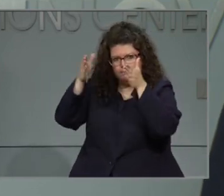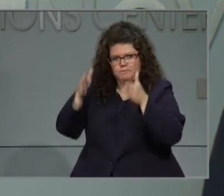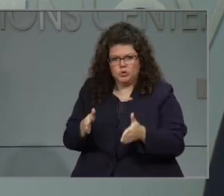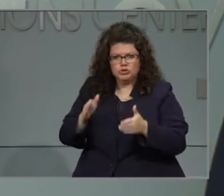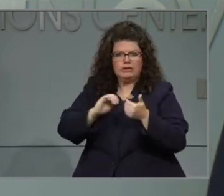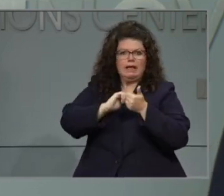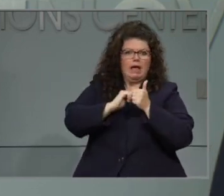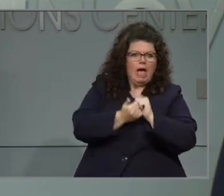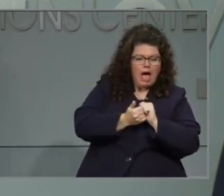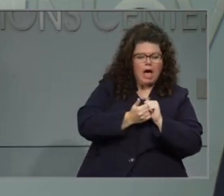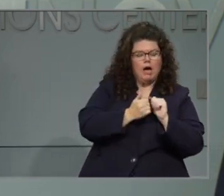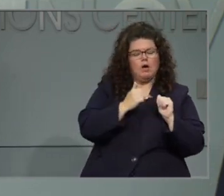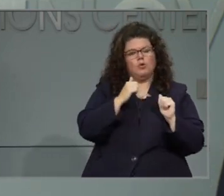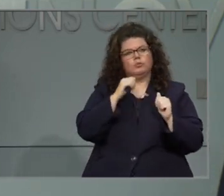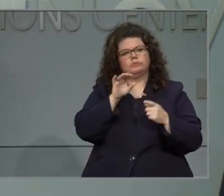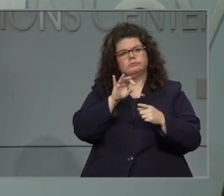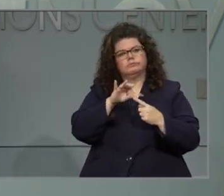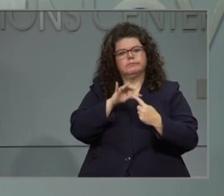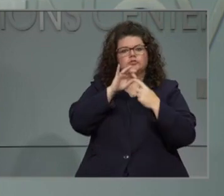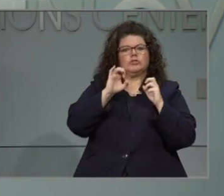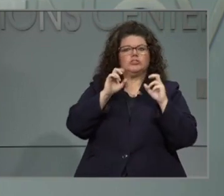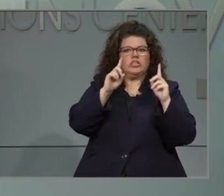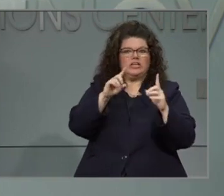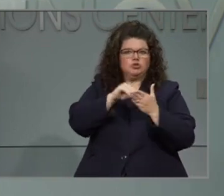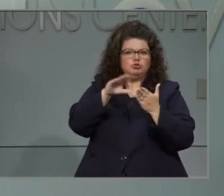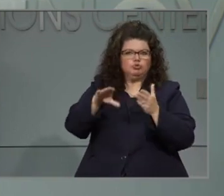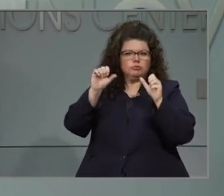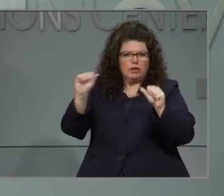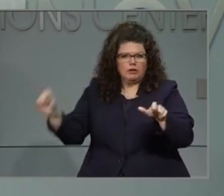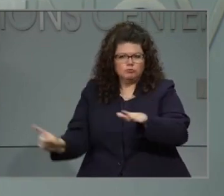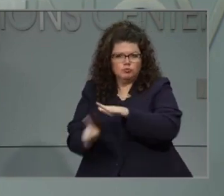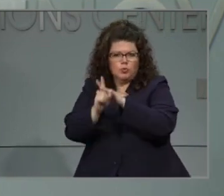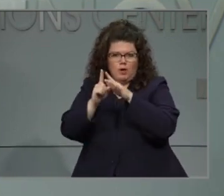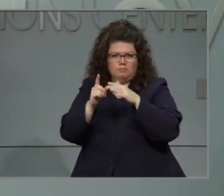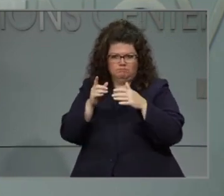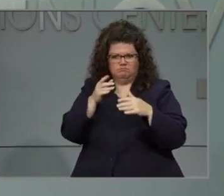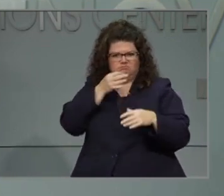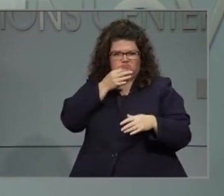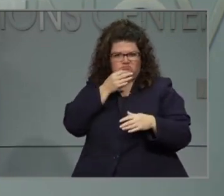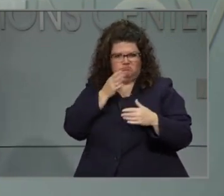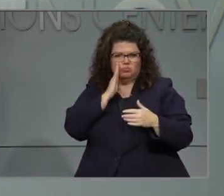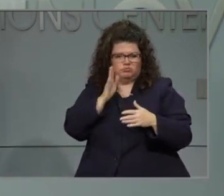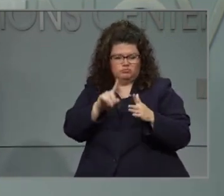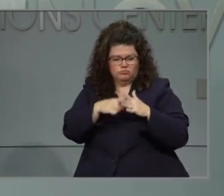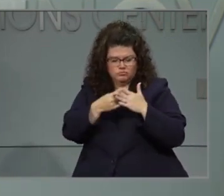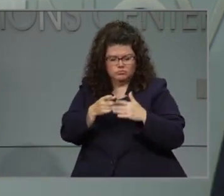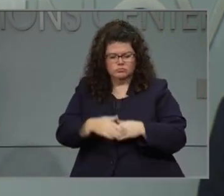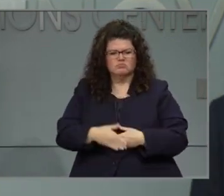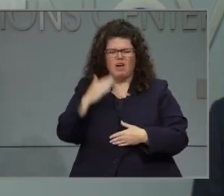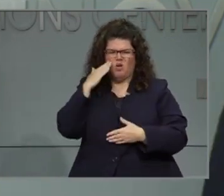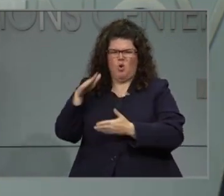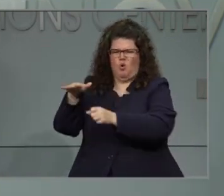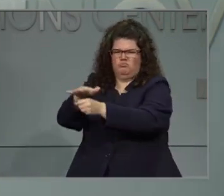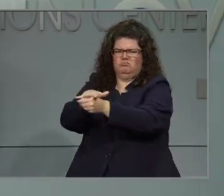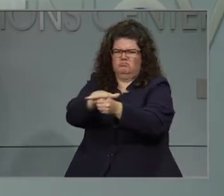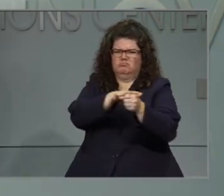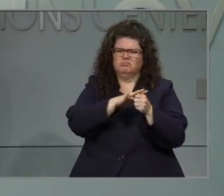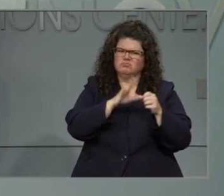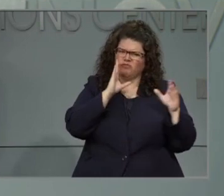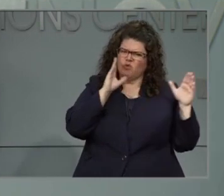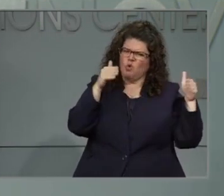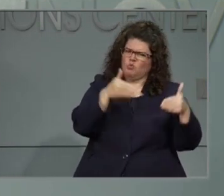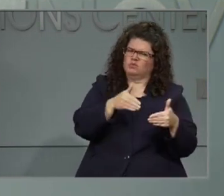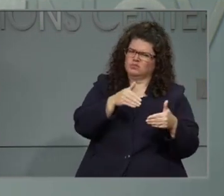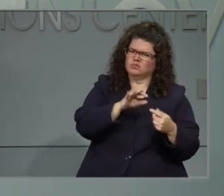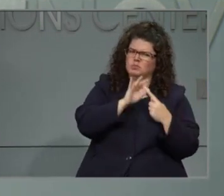needs kids back into the classroom as quickly as possible. So I say everyone is working hard on this. I know the districts are trying to pay attention to this. Again,